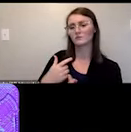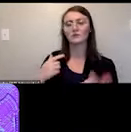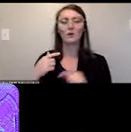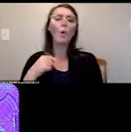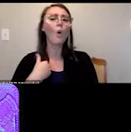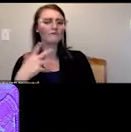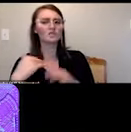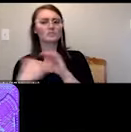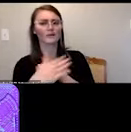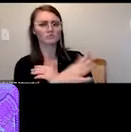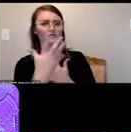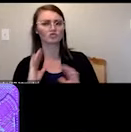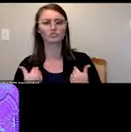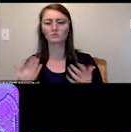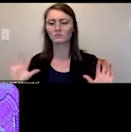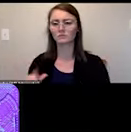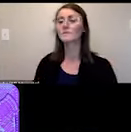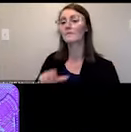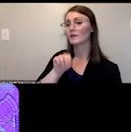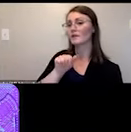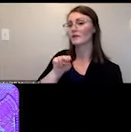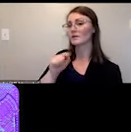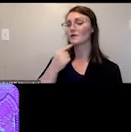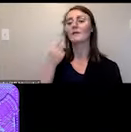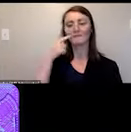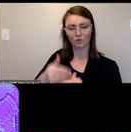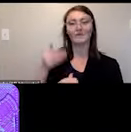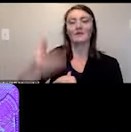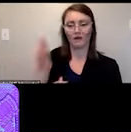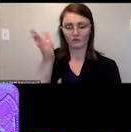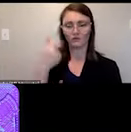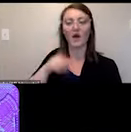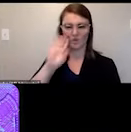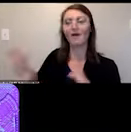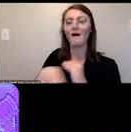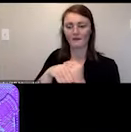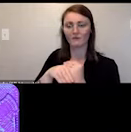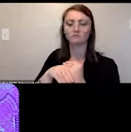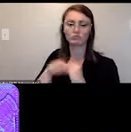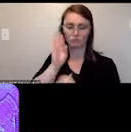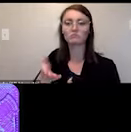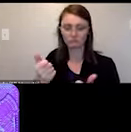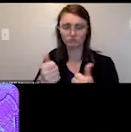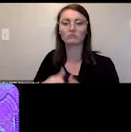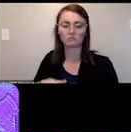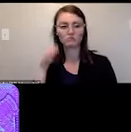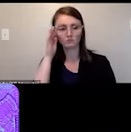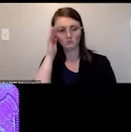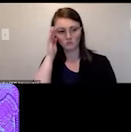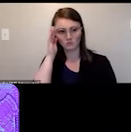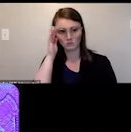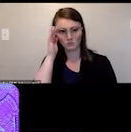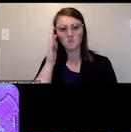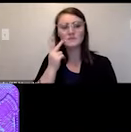awesome so uh during the next talk i'll make sure to add that so i'll get that when our next speaker starts uh let's see here if there's any